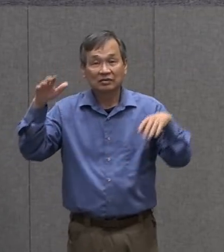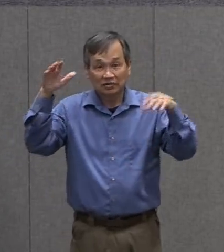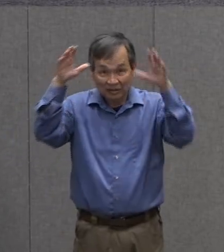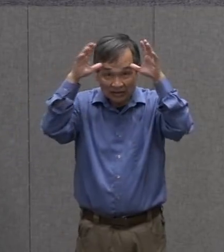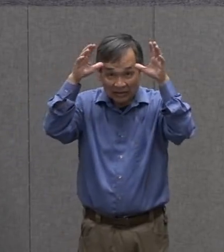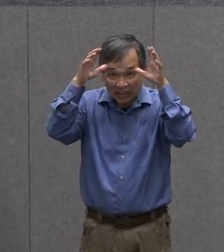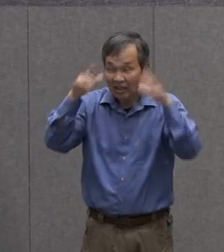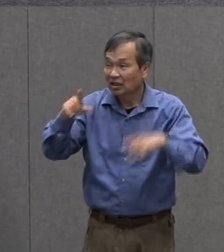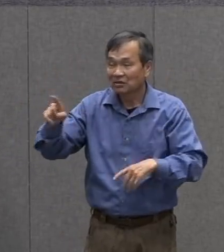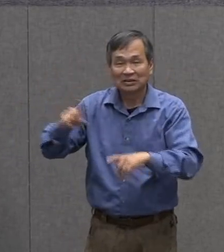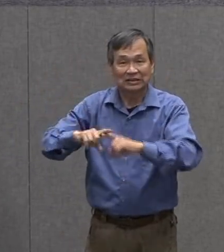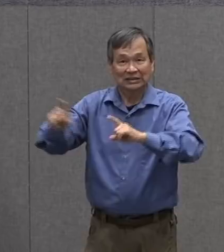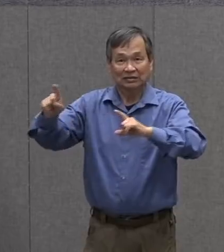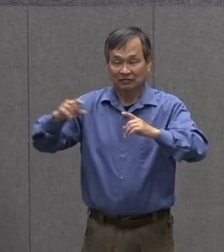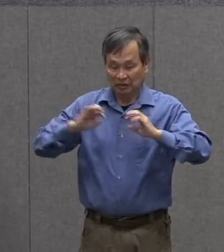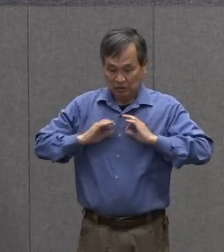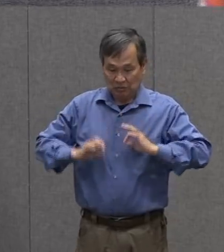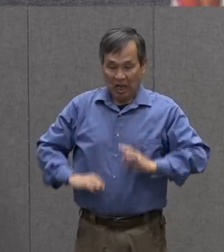different way with spots.